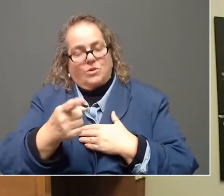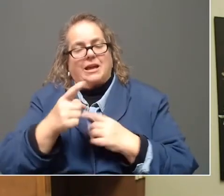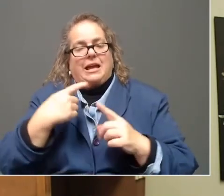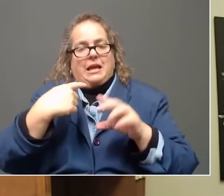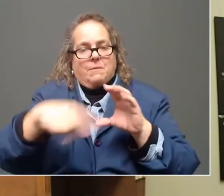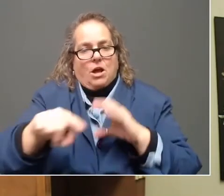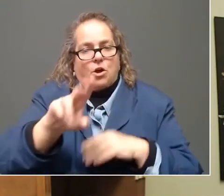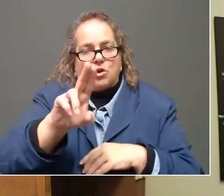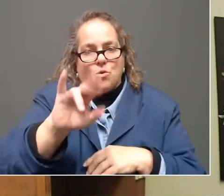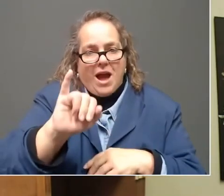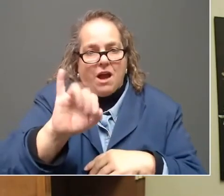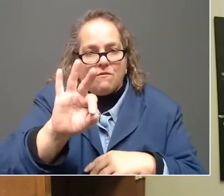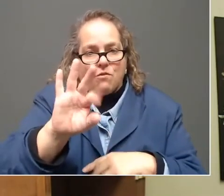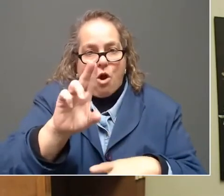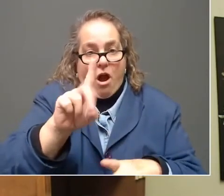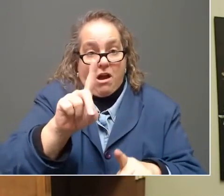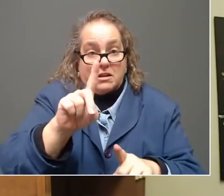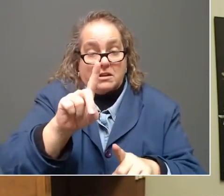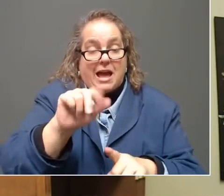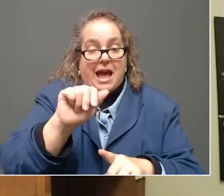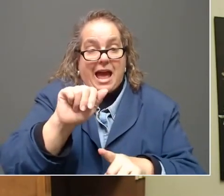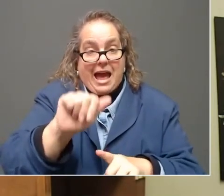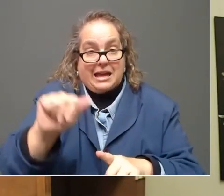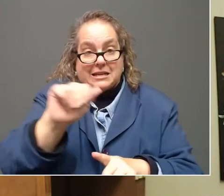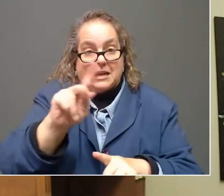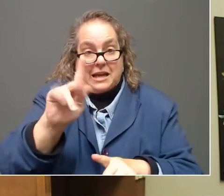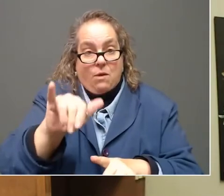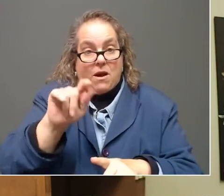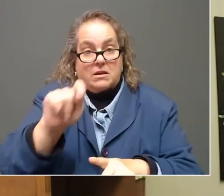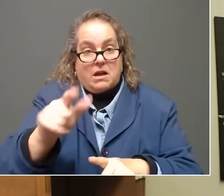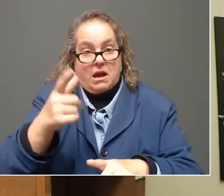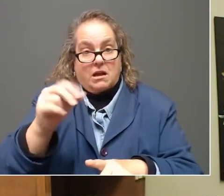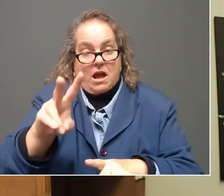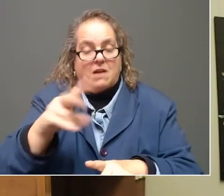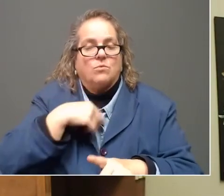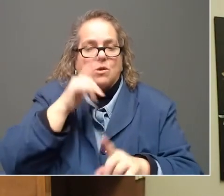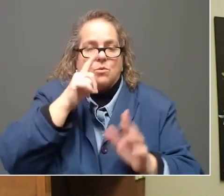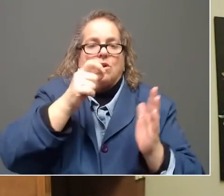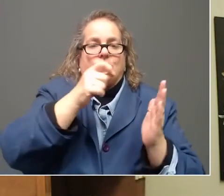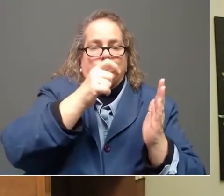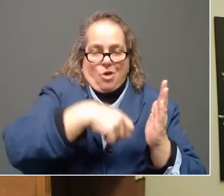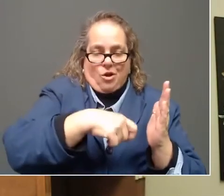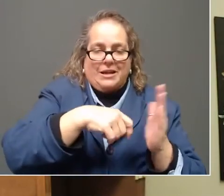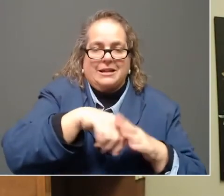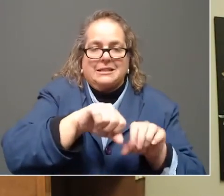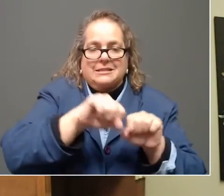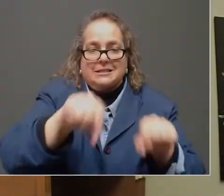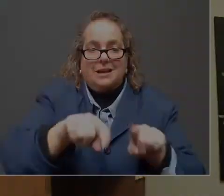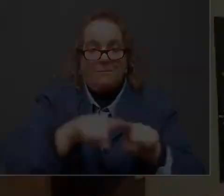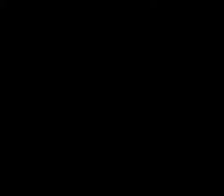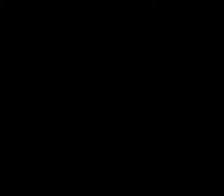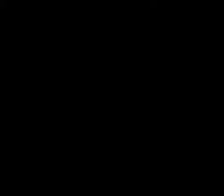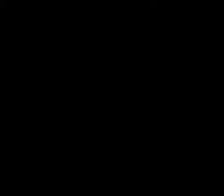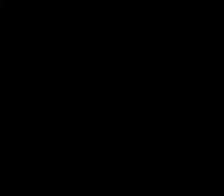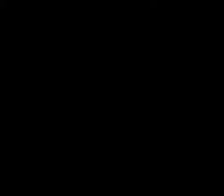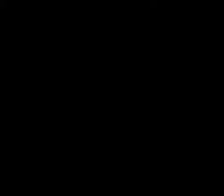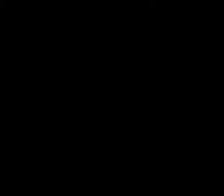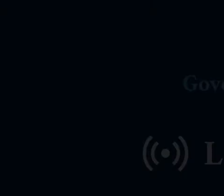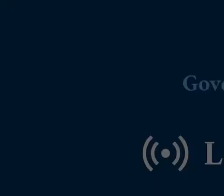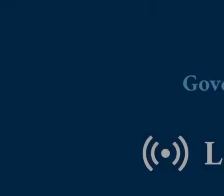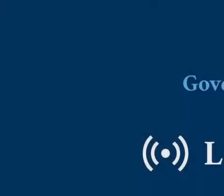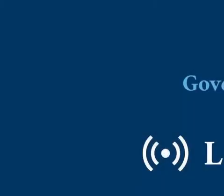ky.gov, and we will make sure to mark that in the system as a fraudulent claim. That's it for today. Thank